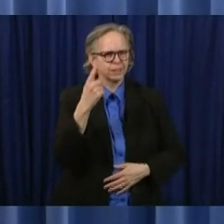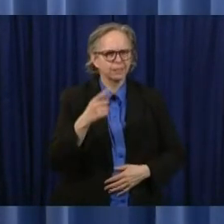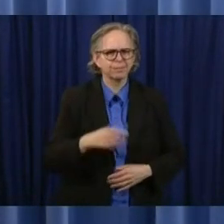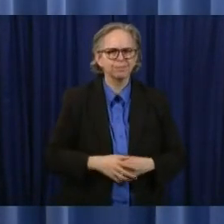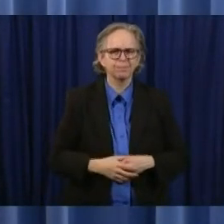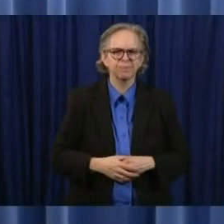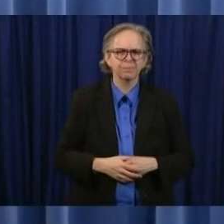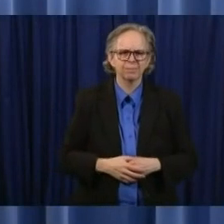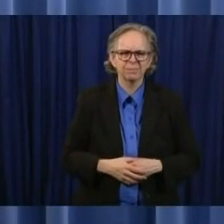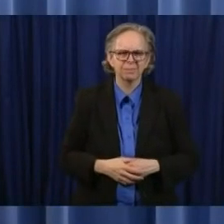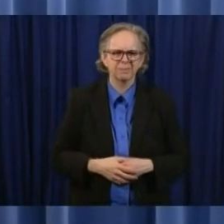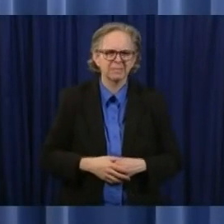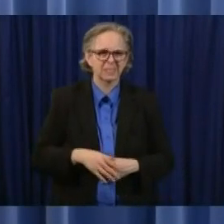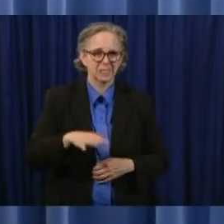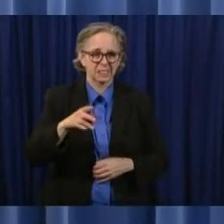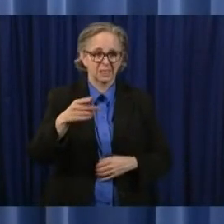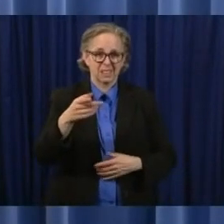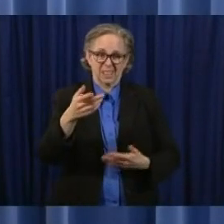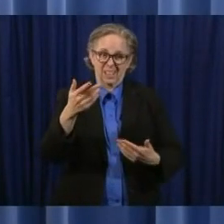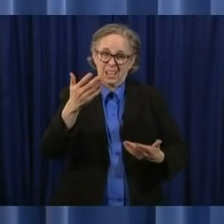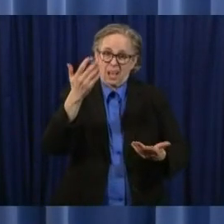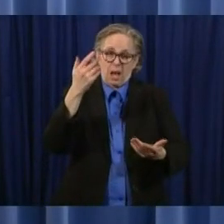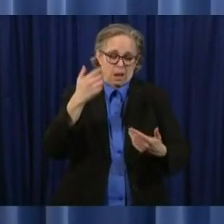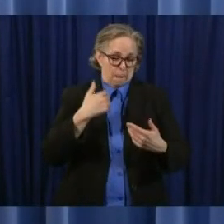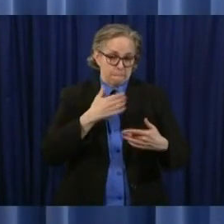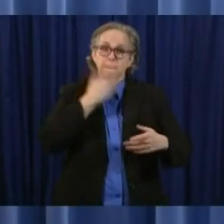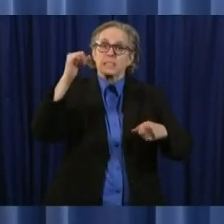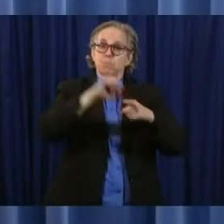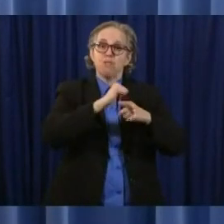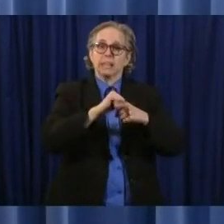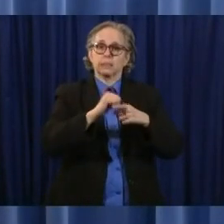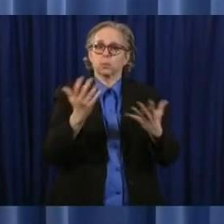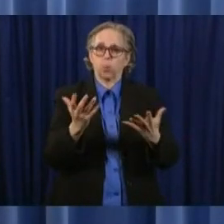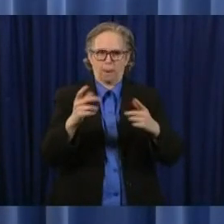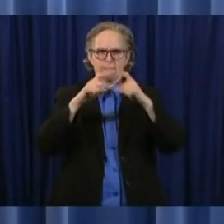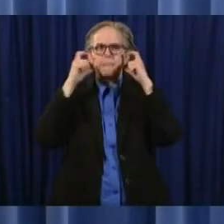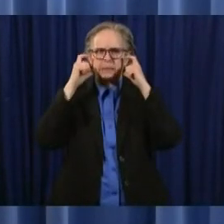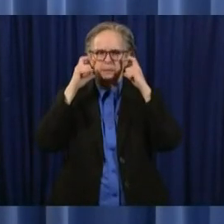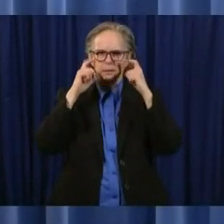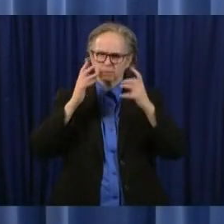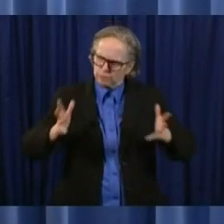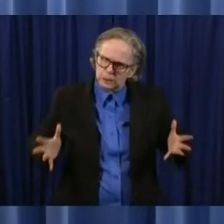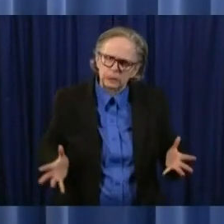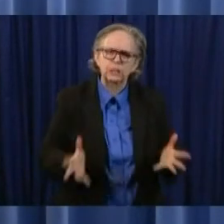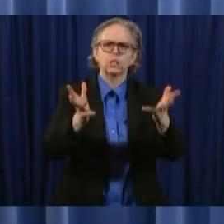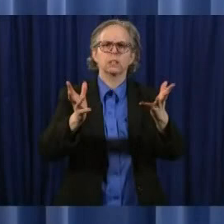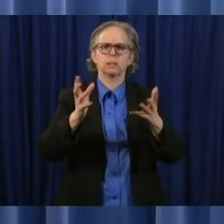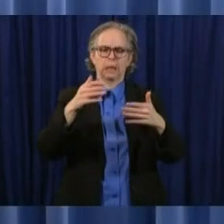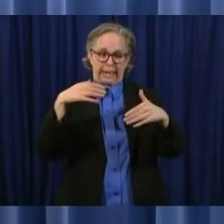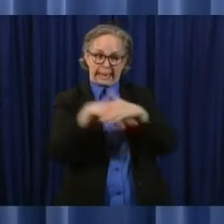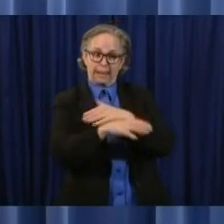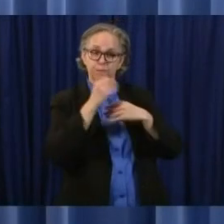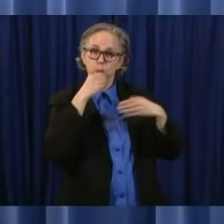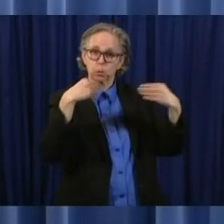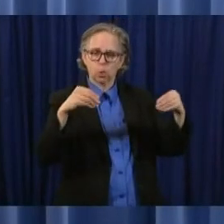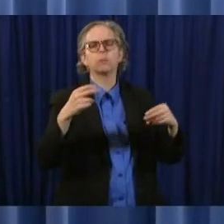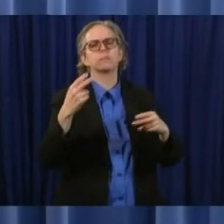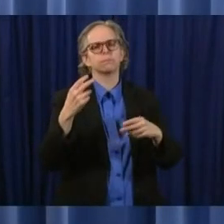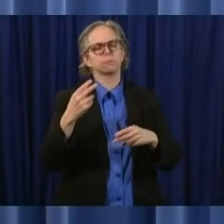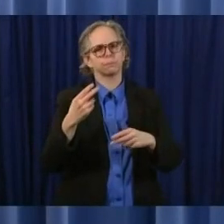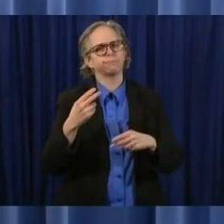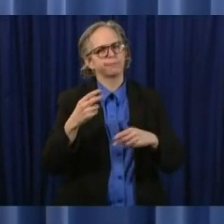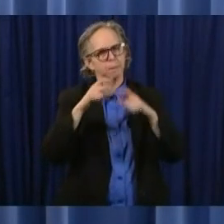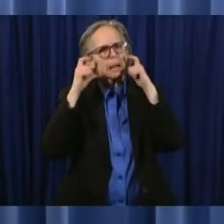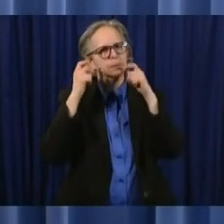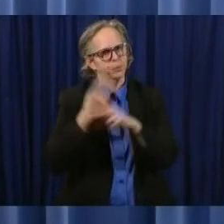practice i will again encourage every ohioan who goes into a store to wear a mask but what became